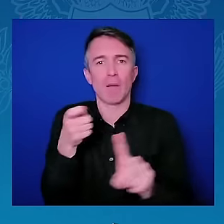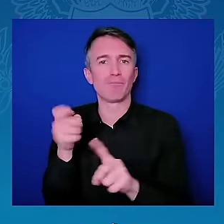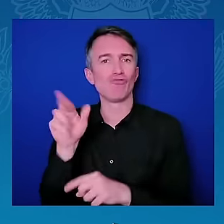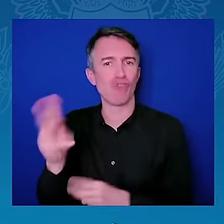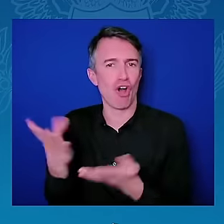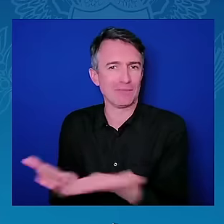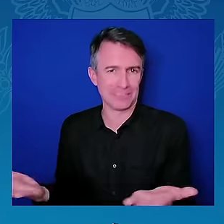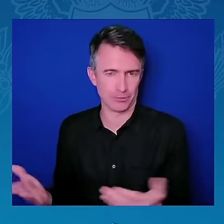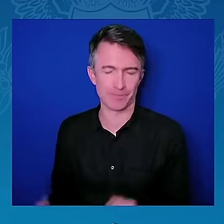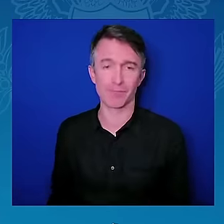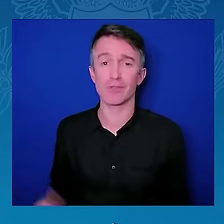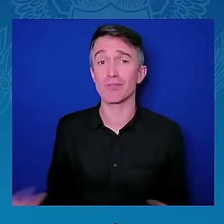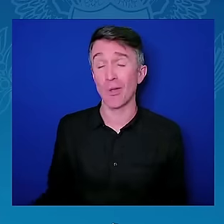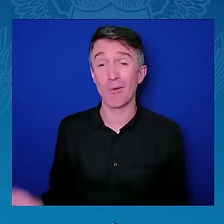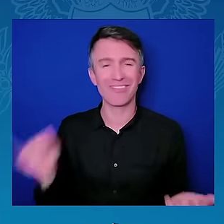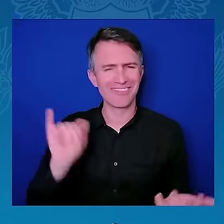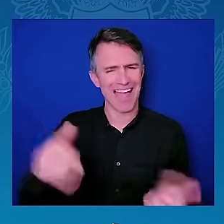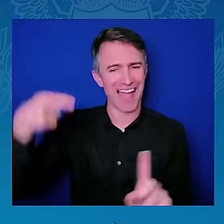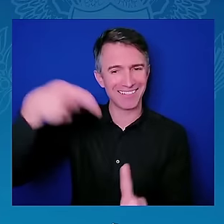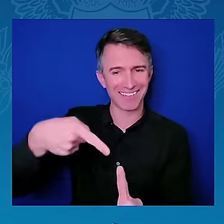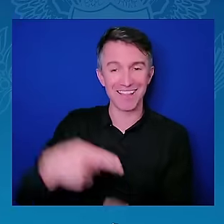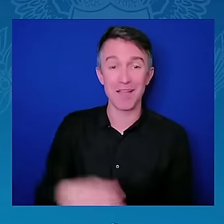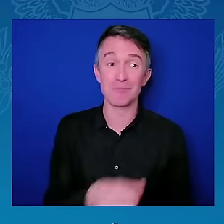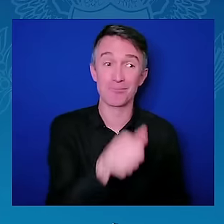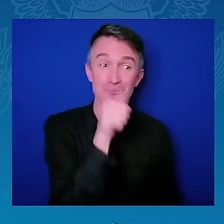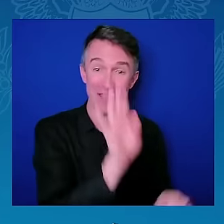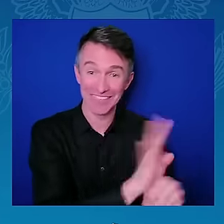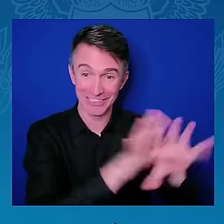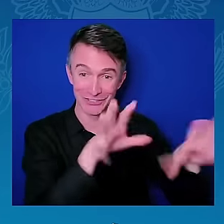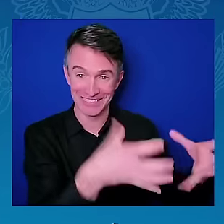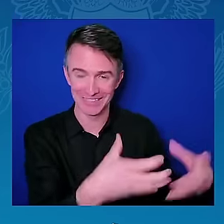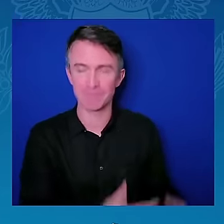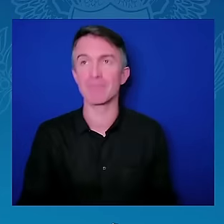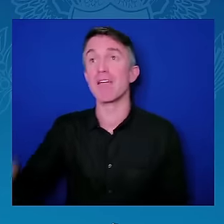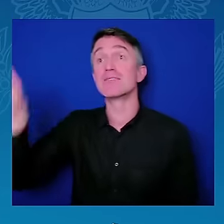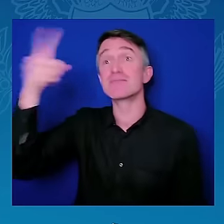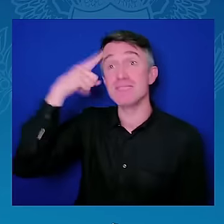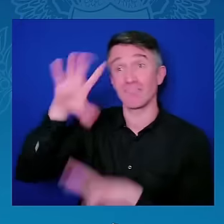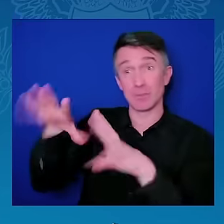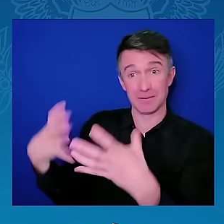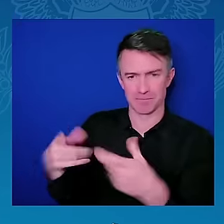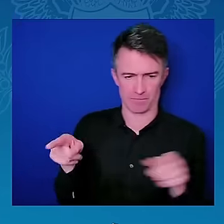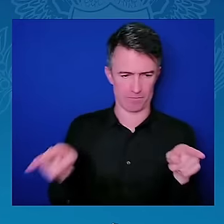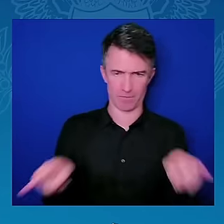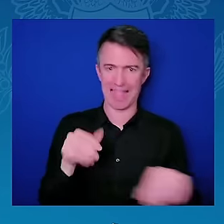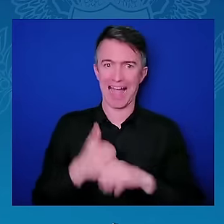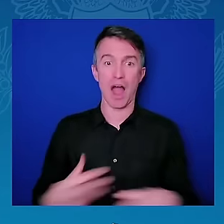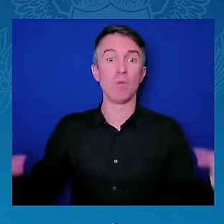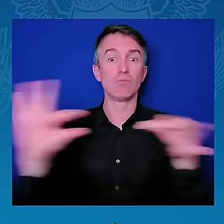We have the most modern expressway in Nairobi.